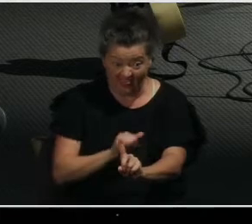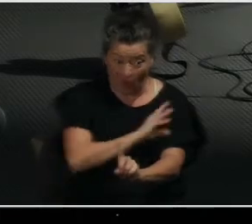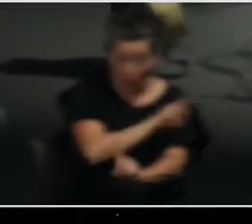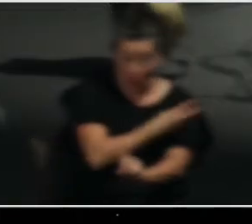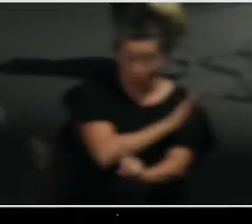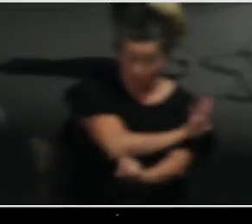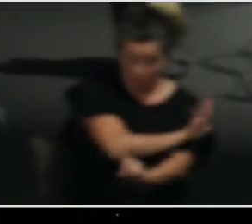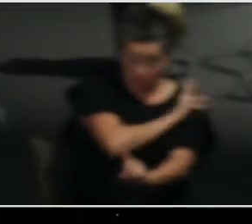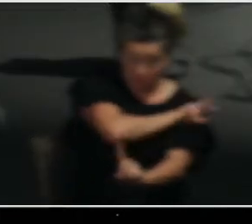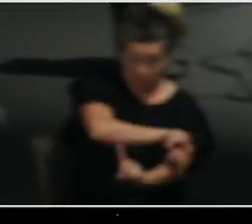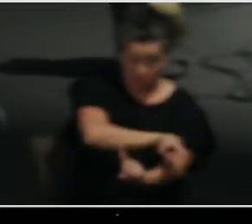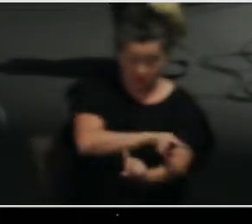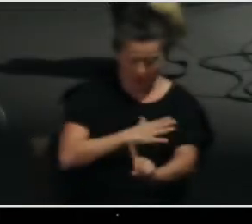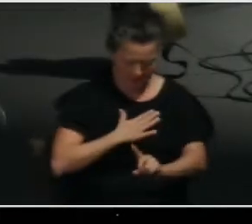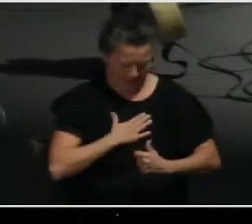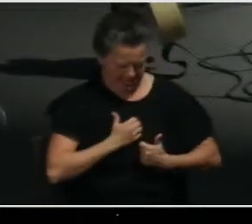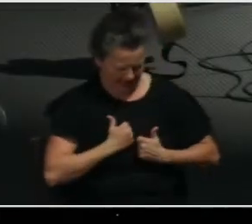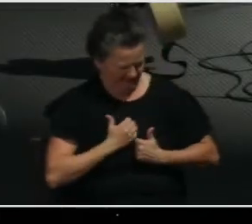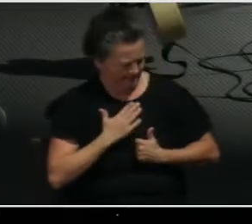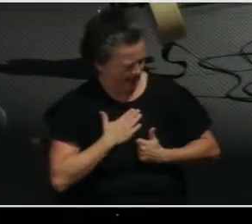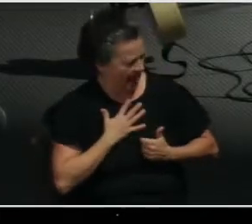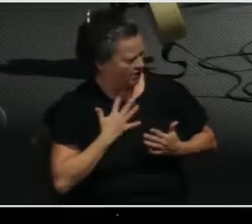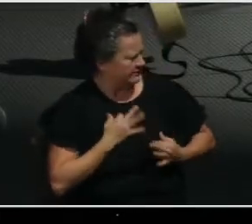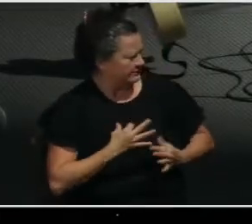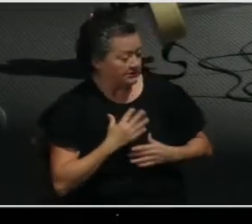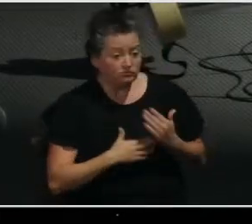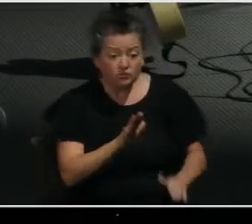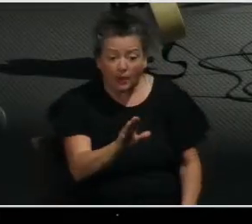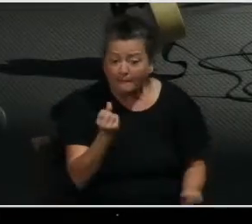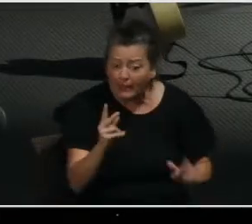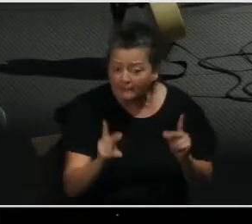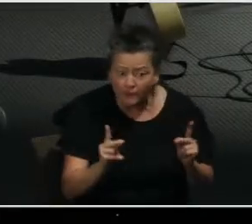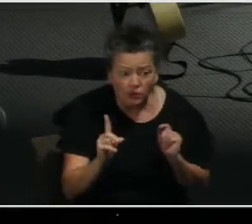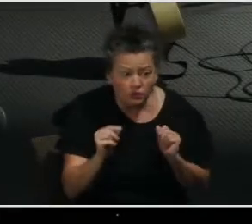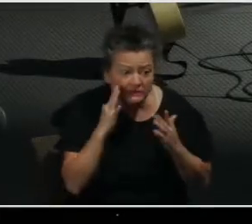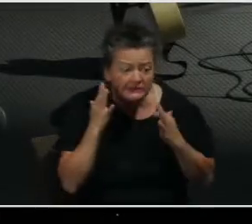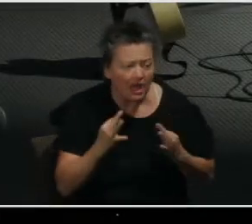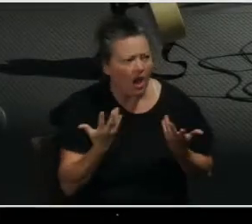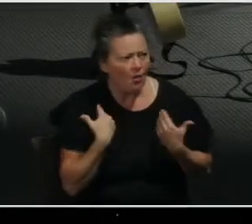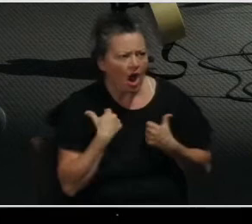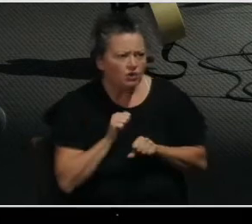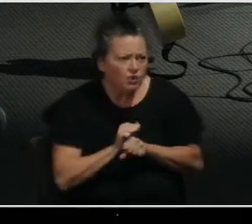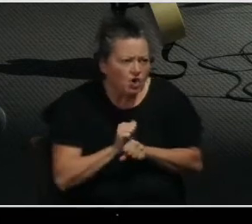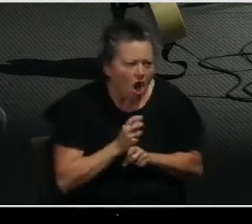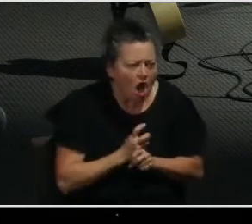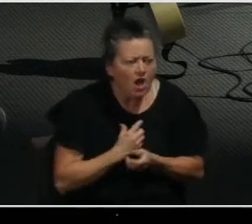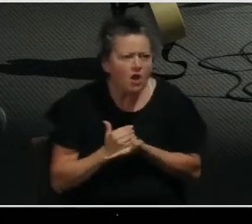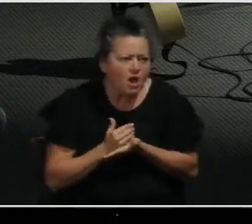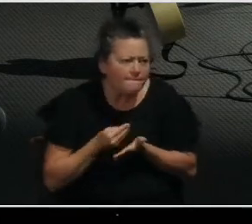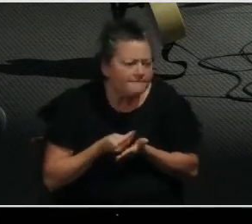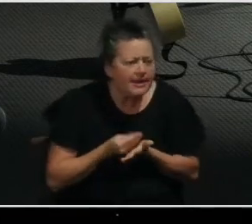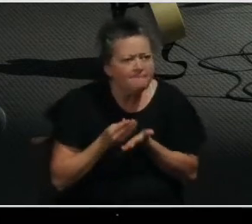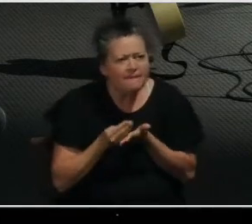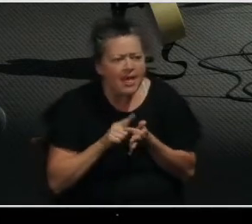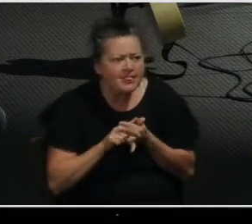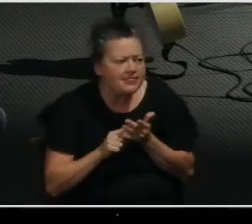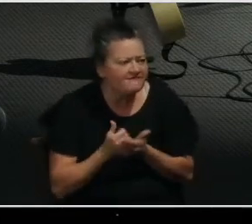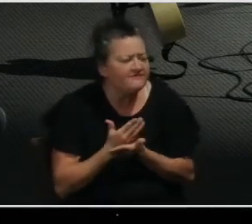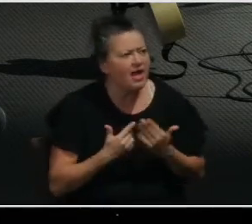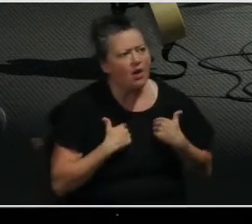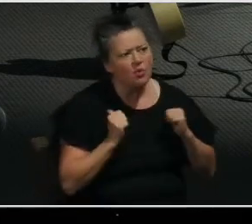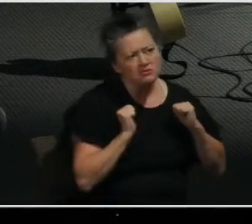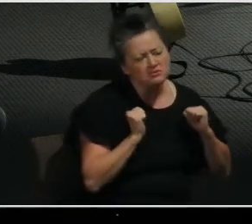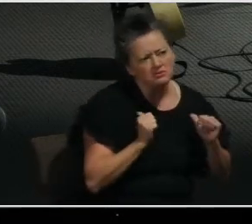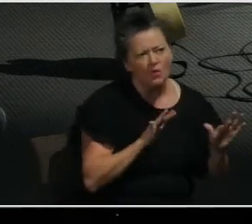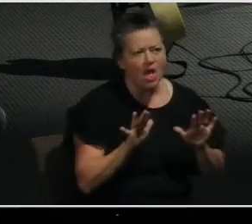to better themselves through education and through fitness and hard work and they want to earn a living and all those those things. And